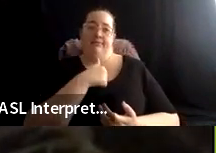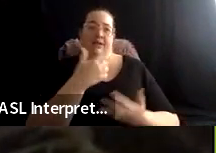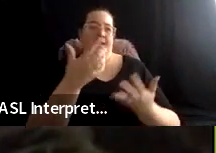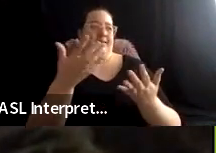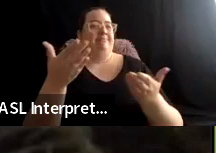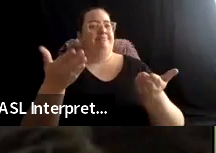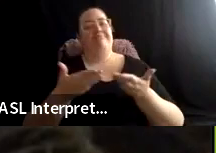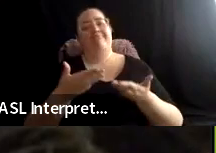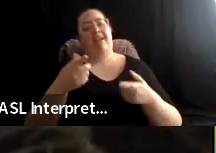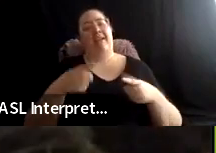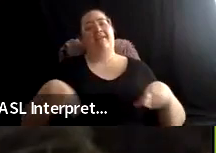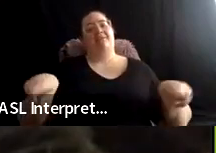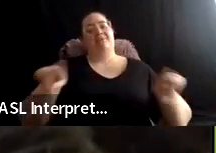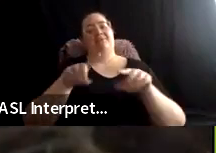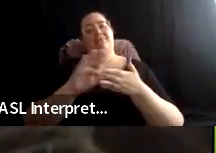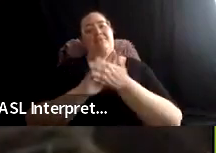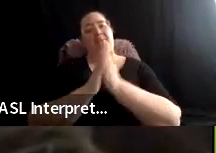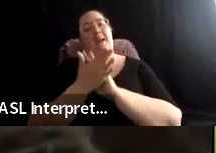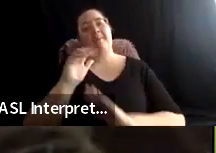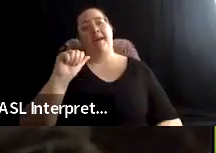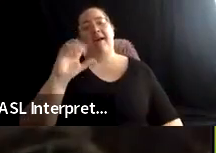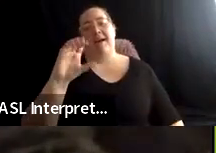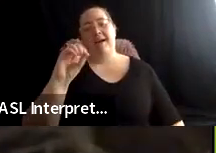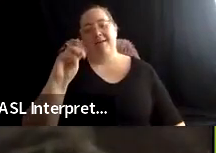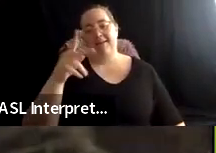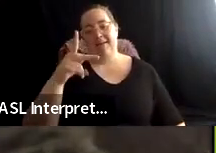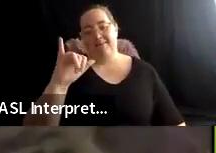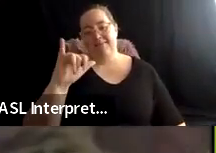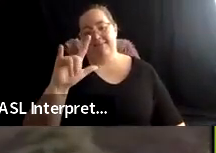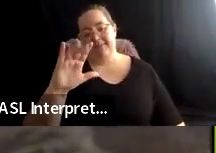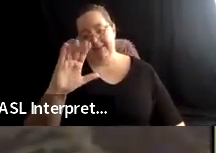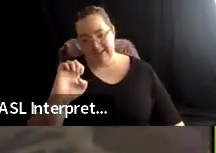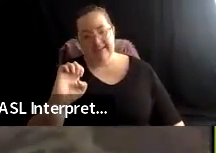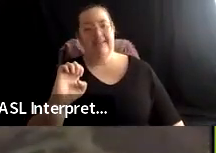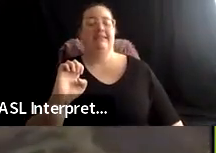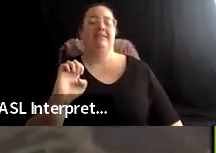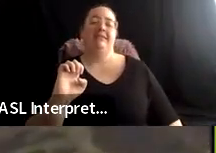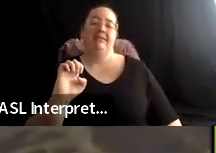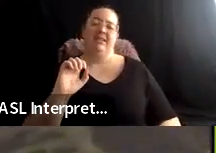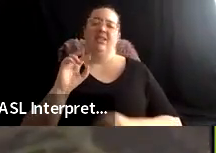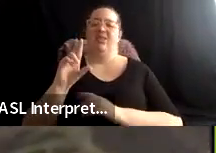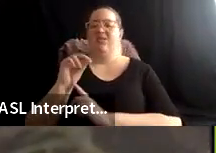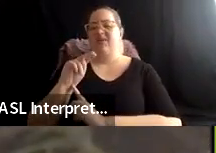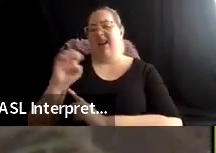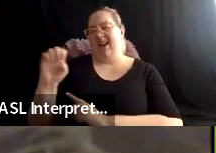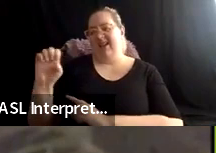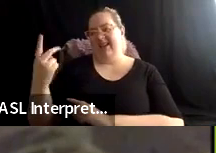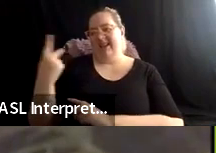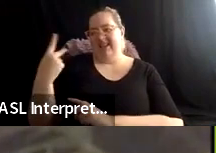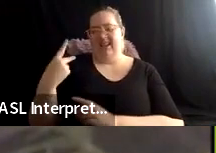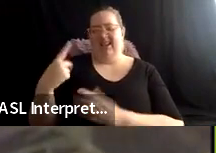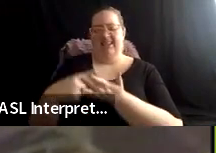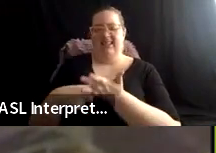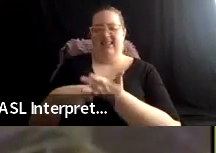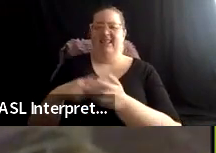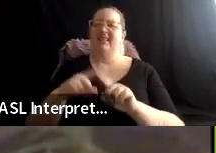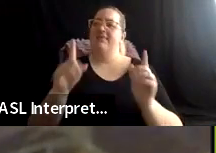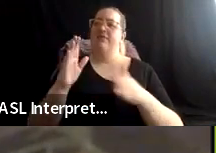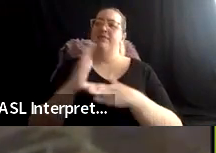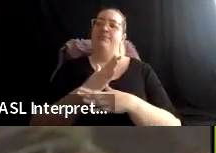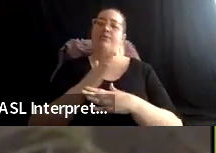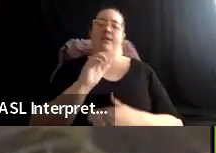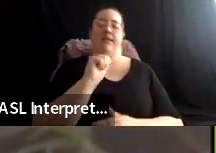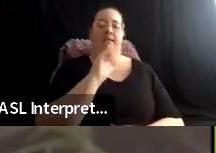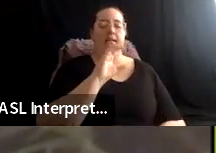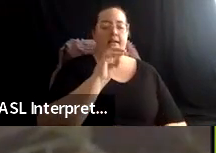Ronnie and I talked yesterday about kind of our, that difference between ally and accomplice and really, um,